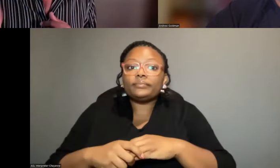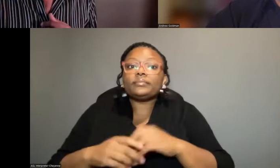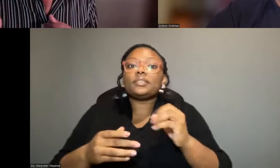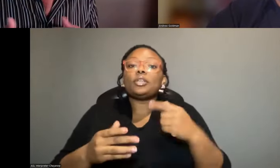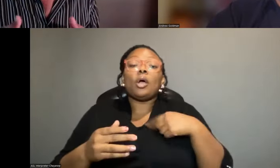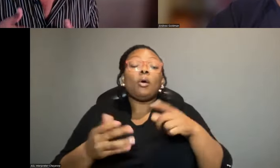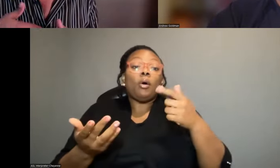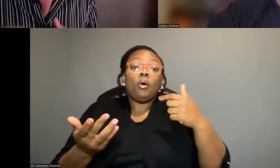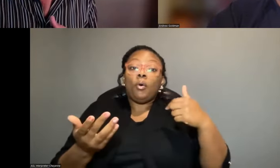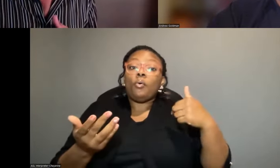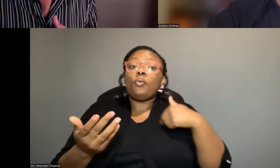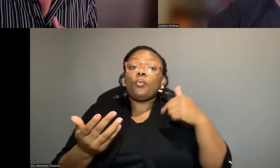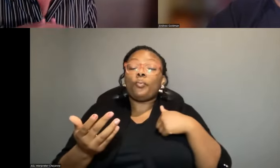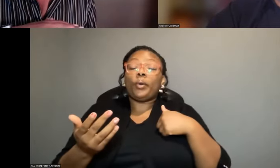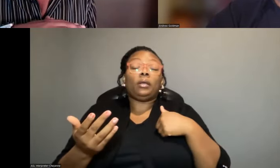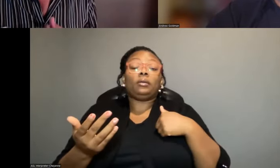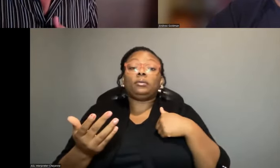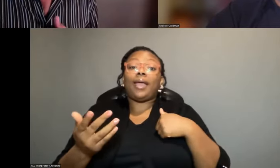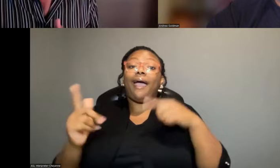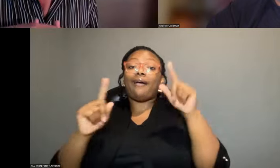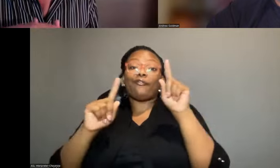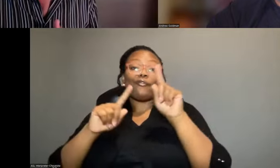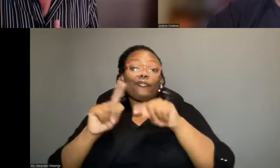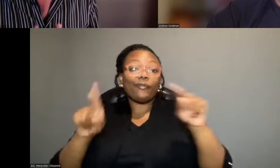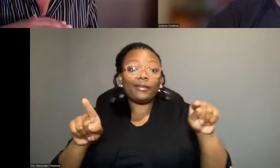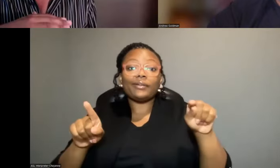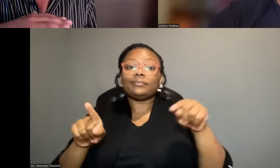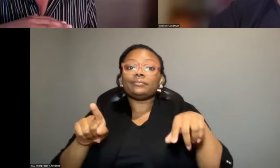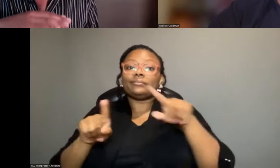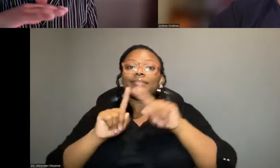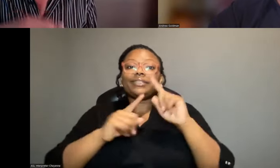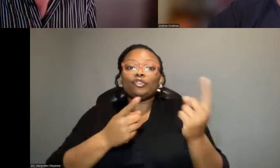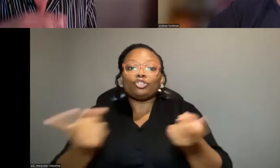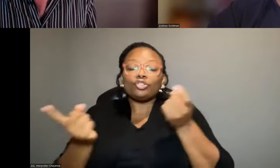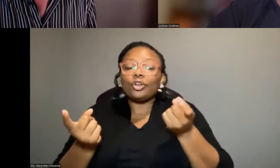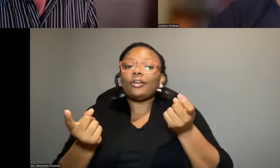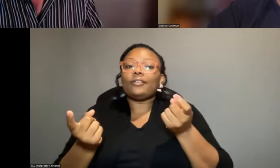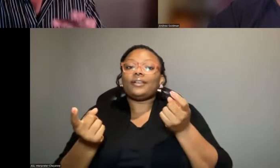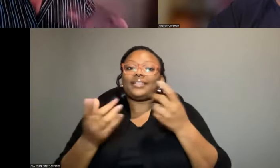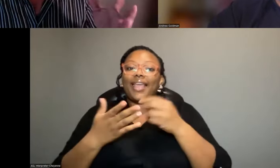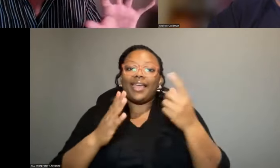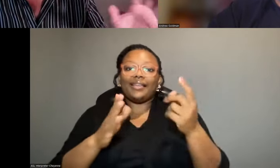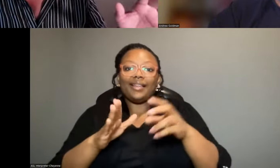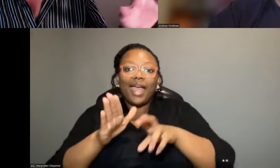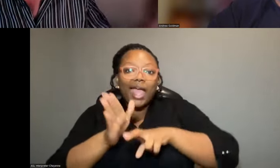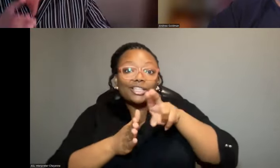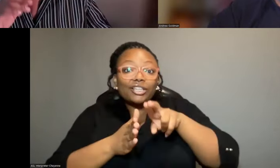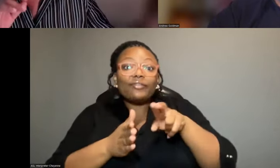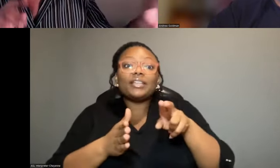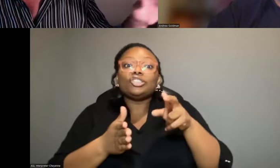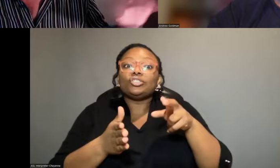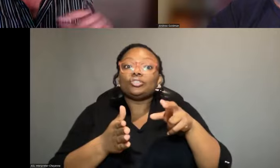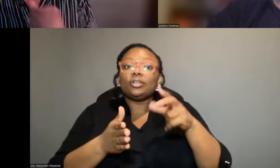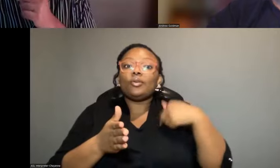we're sure, through various surveys and excavations on, we just